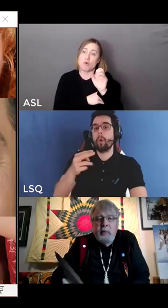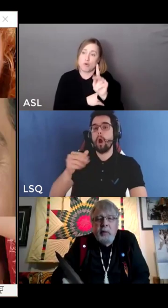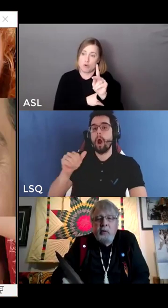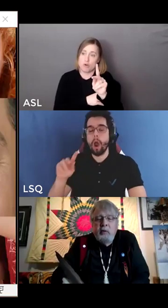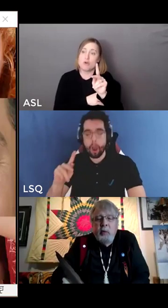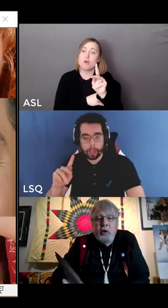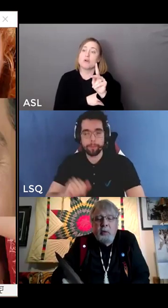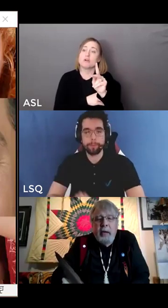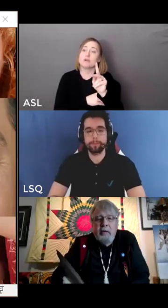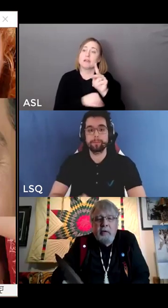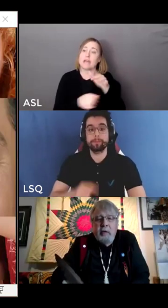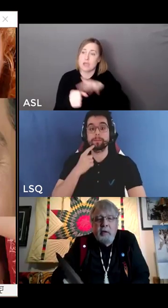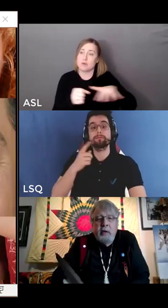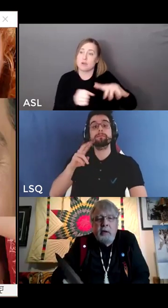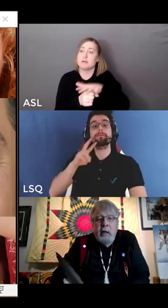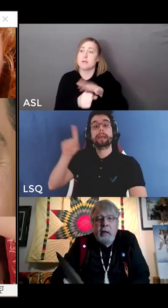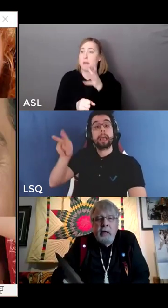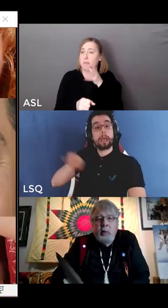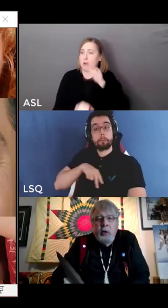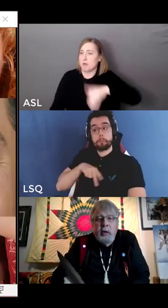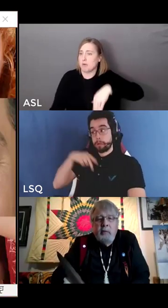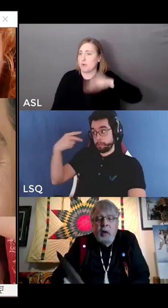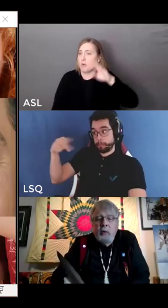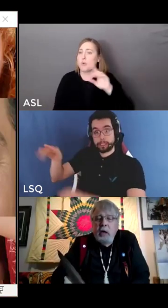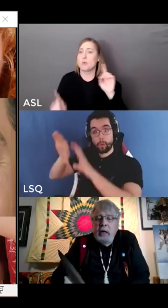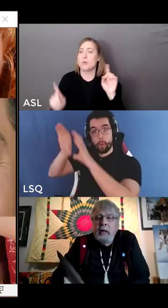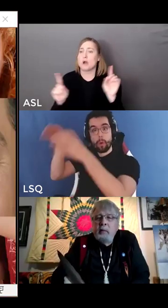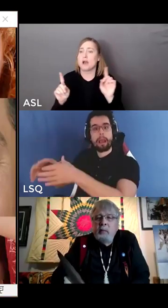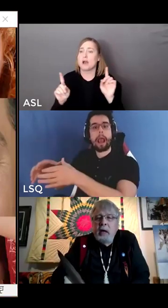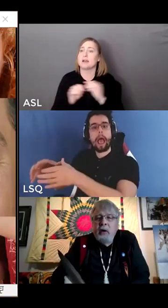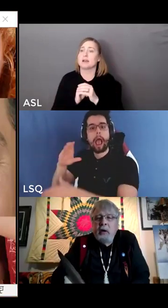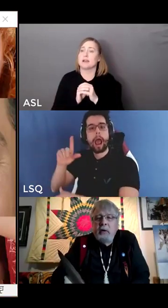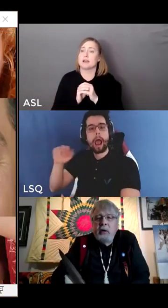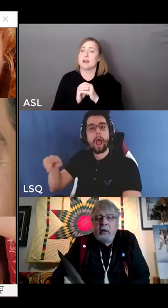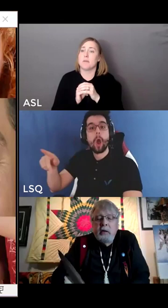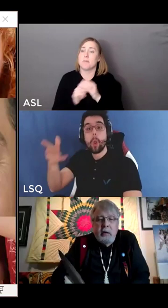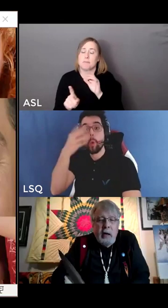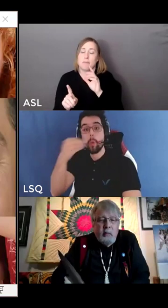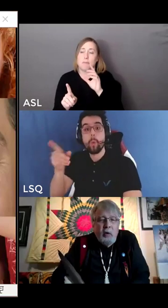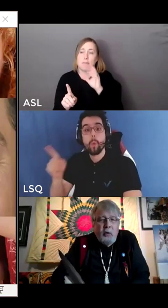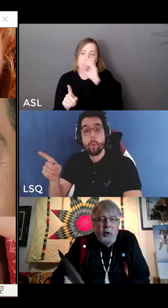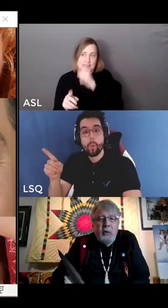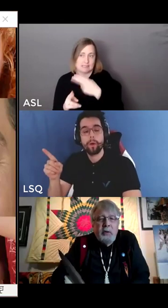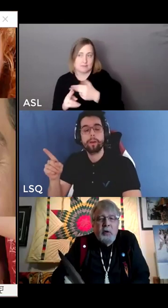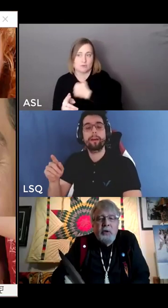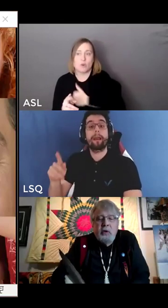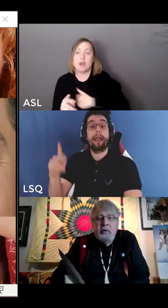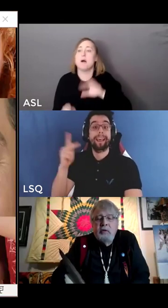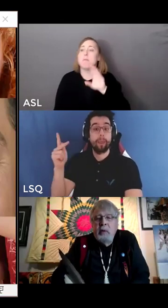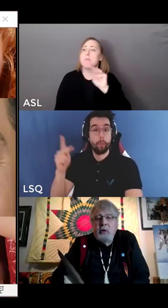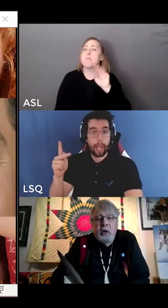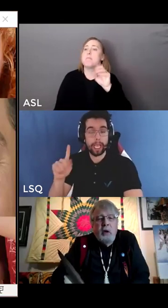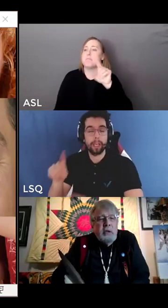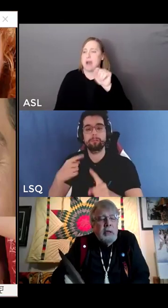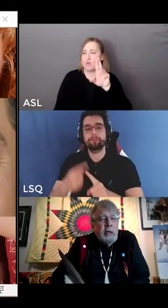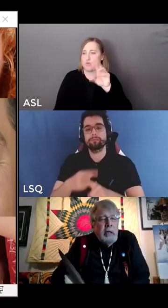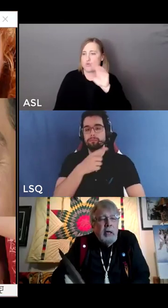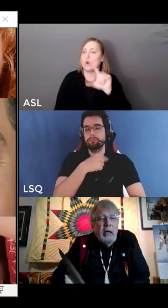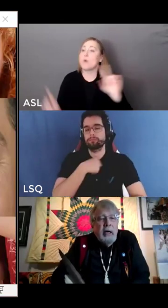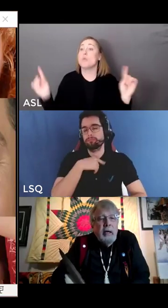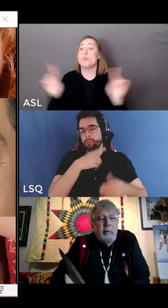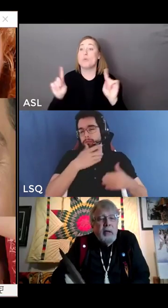Royal. My mother was born and raised in the community of Kahnawake and my father on the town of Mount Royal, which overlooks Montreal.